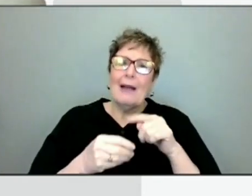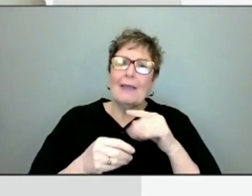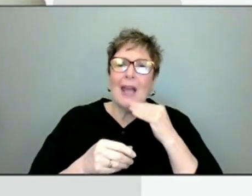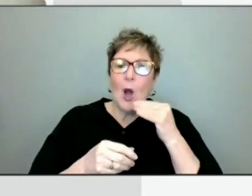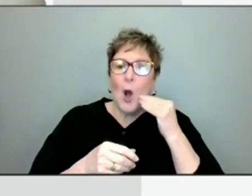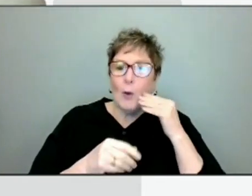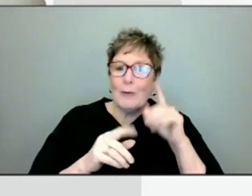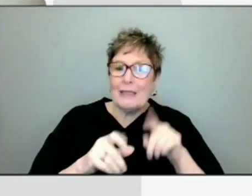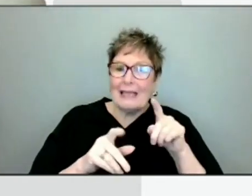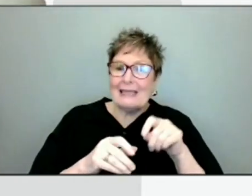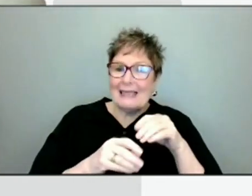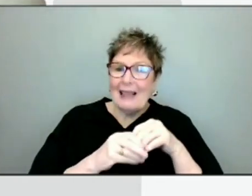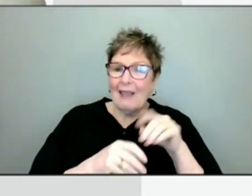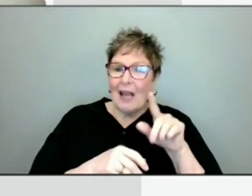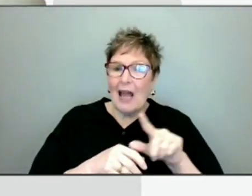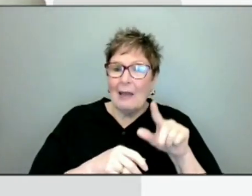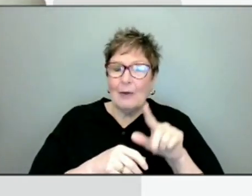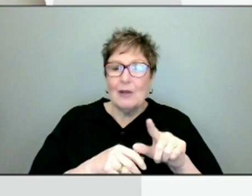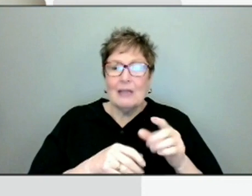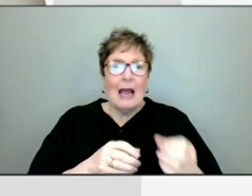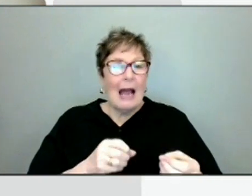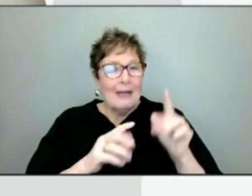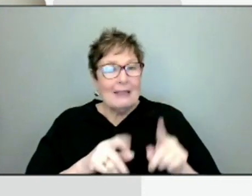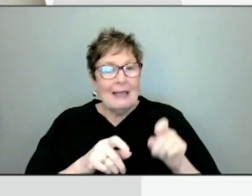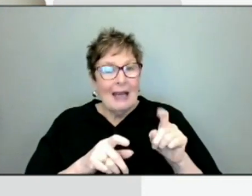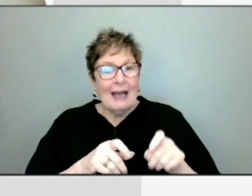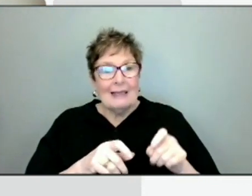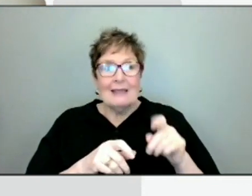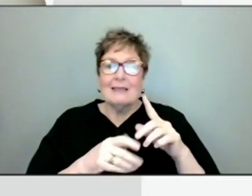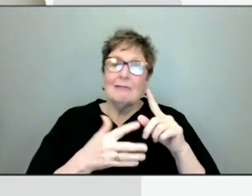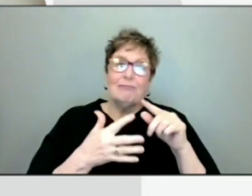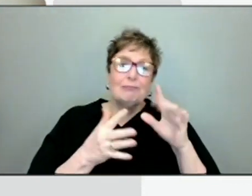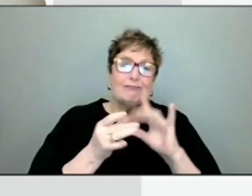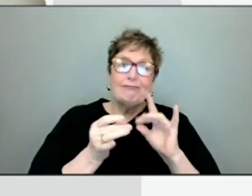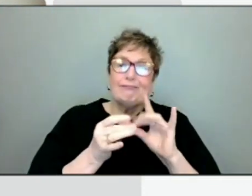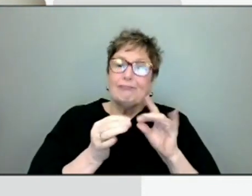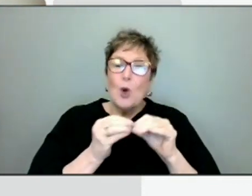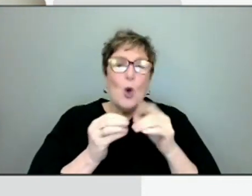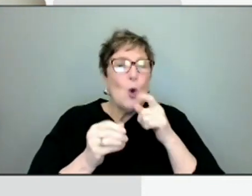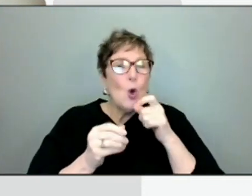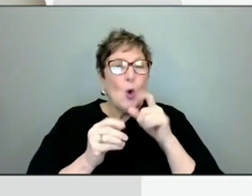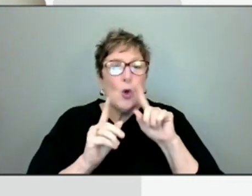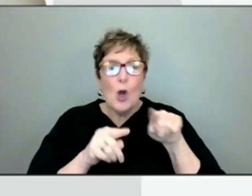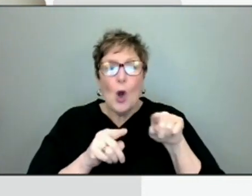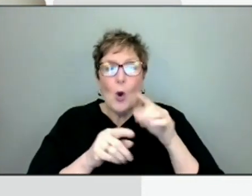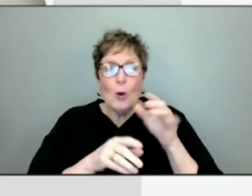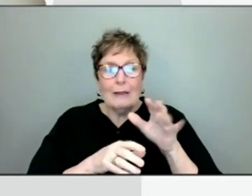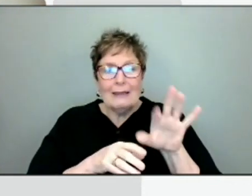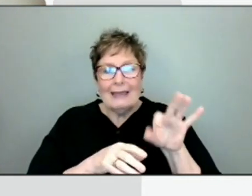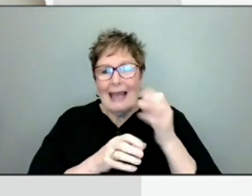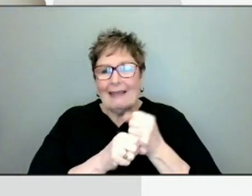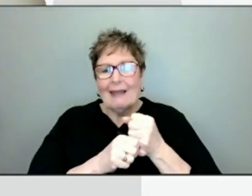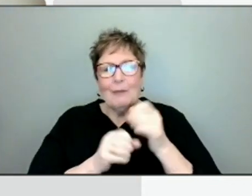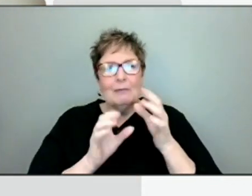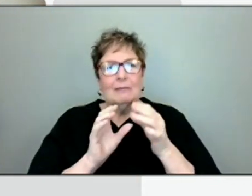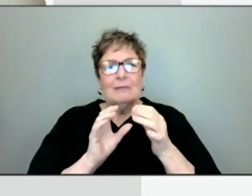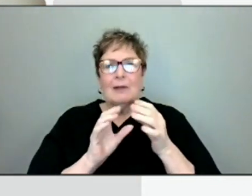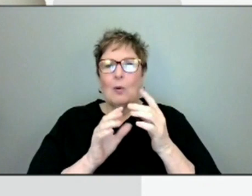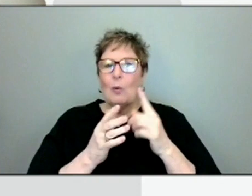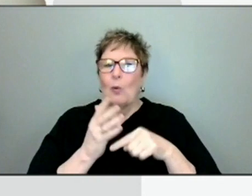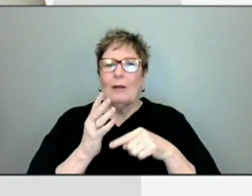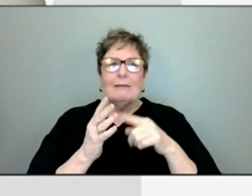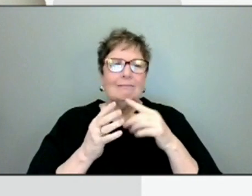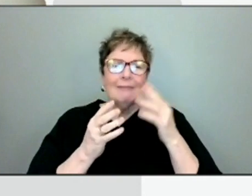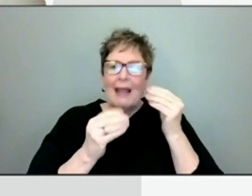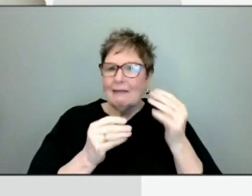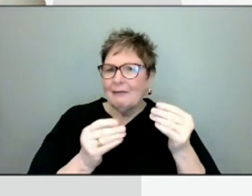are going to be in the libraries? How many of those tests will there be? Who should go and get one? And kind of what the benefit of them will be?